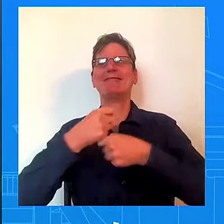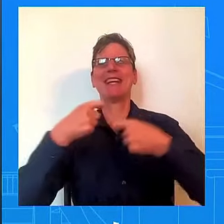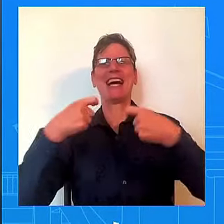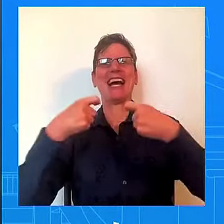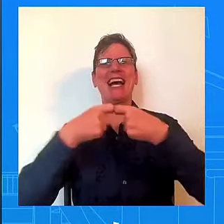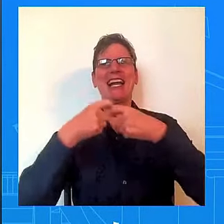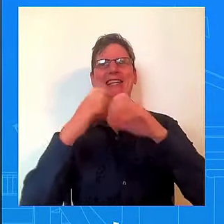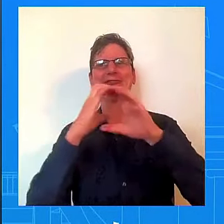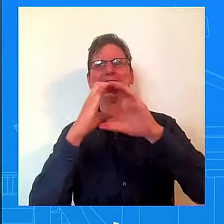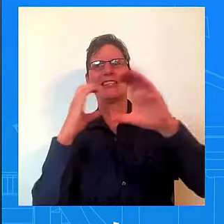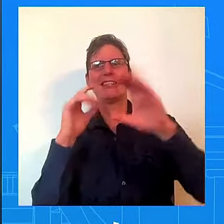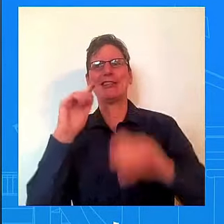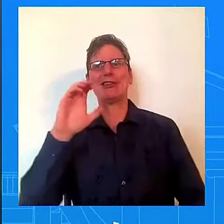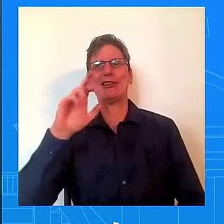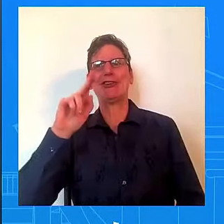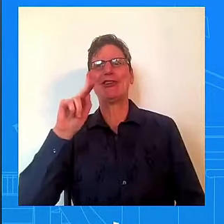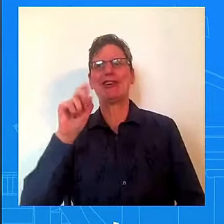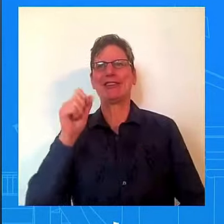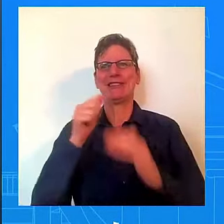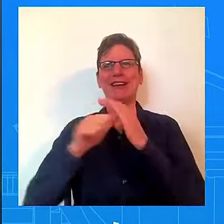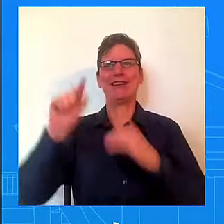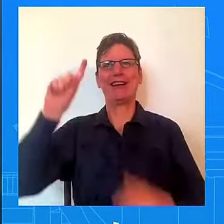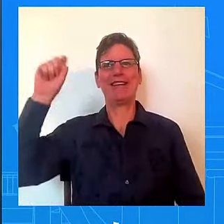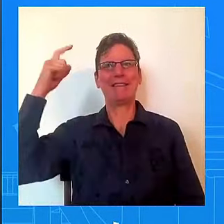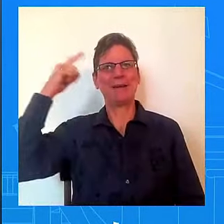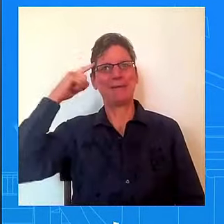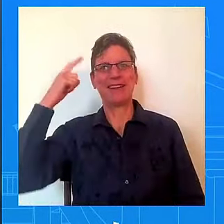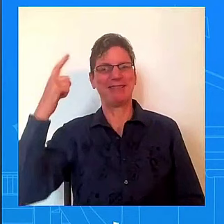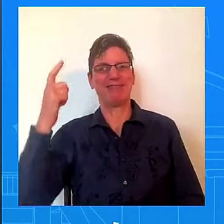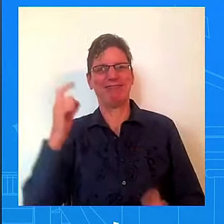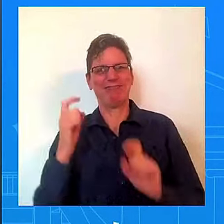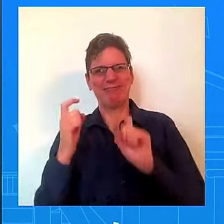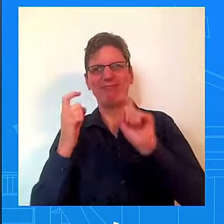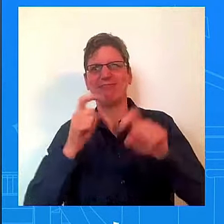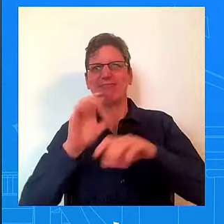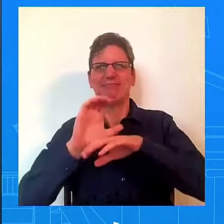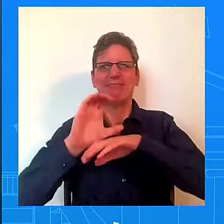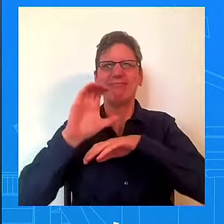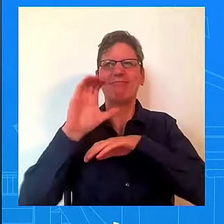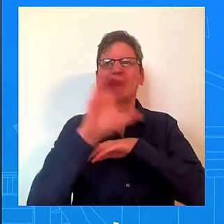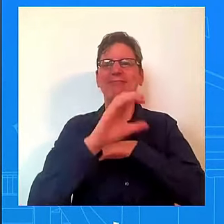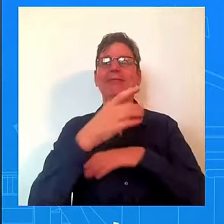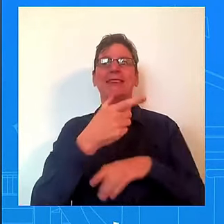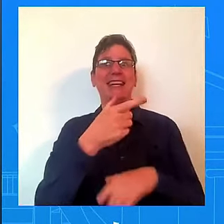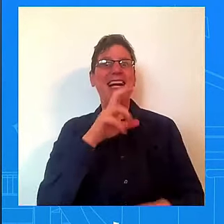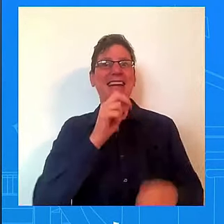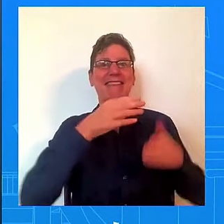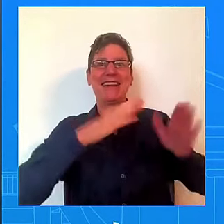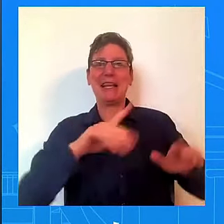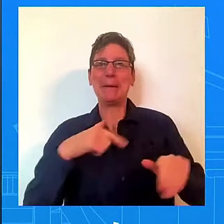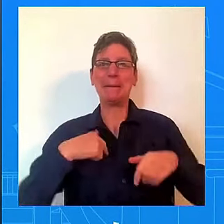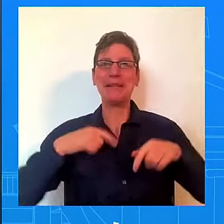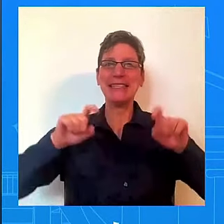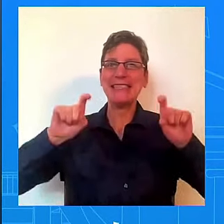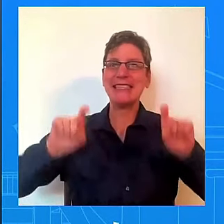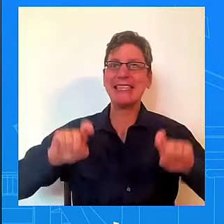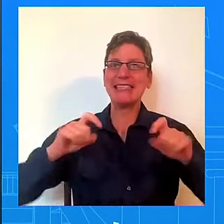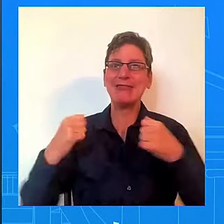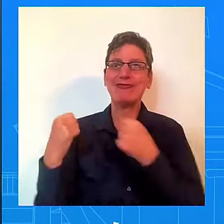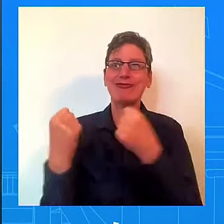trash truck when I was in college, and that was kind of a thrill, parenthetically. But in communities like McCongee,